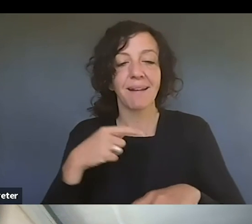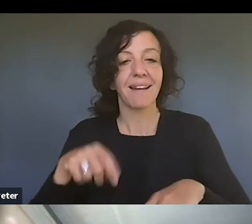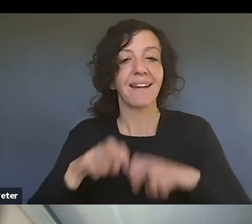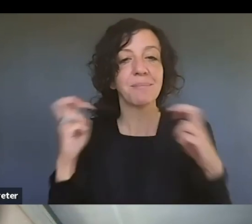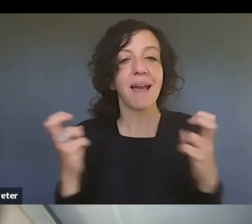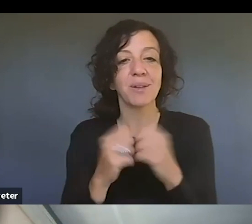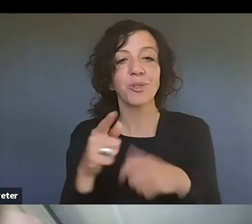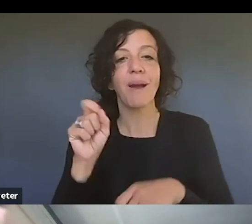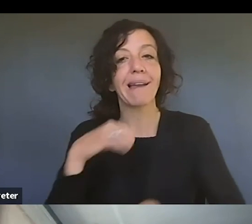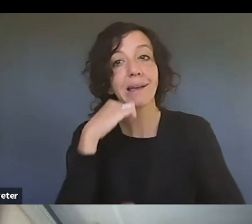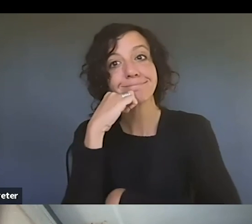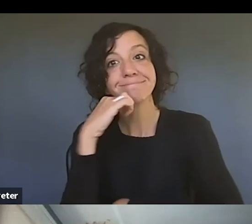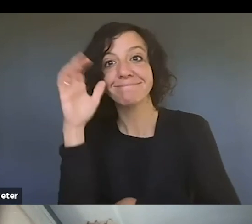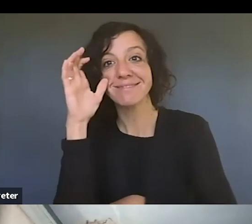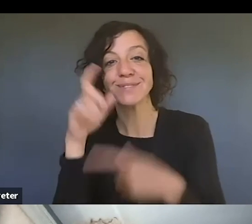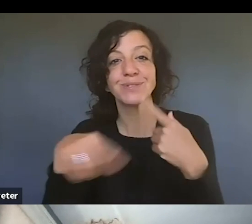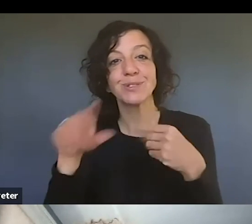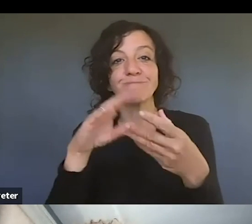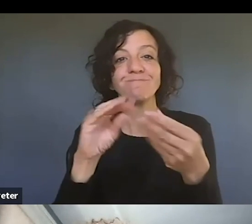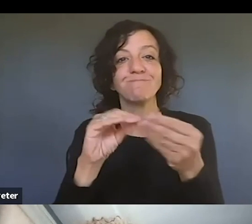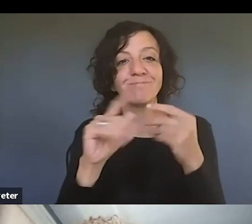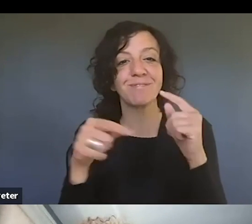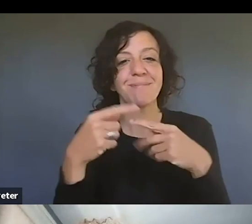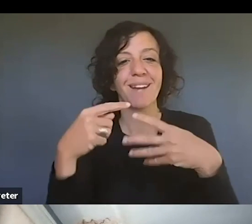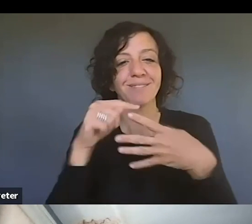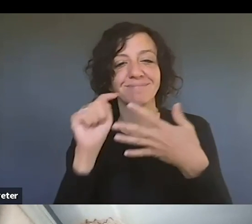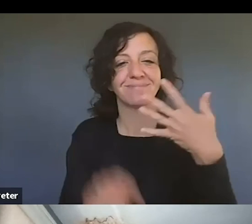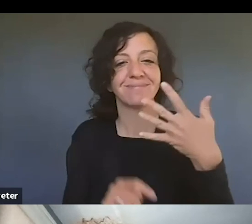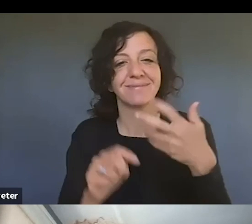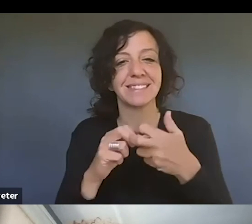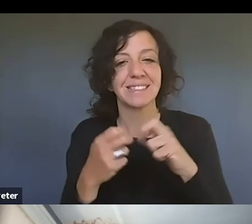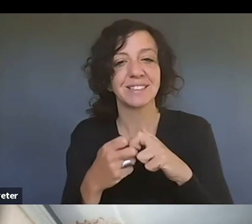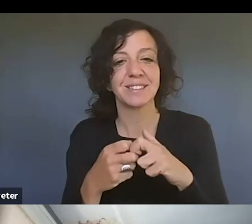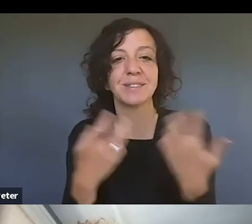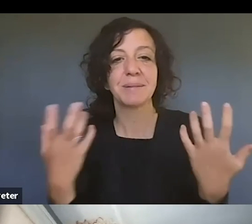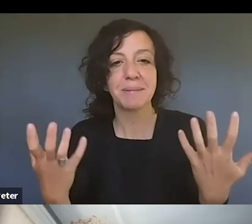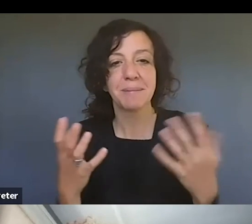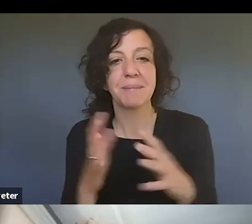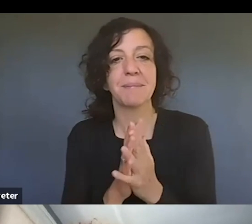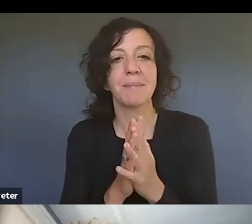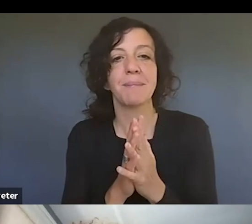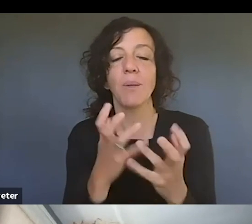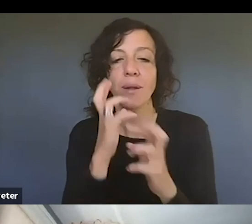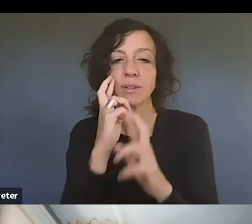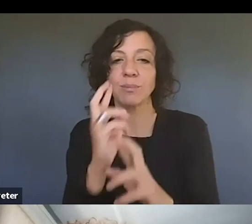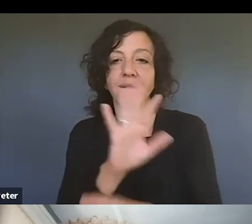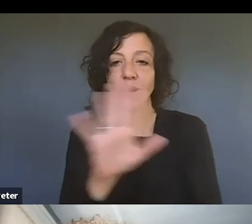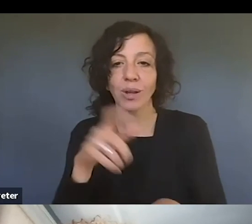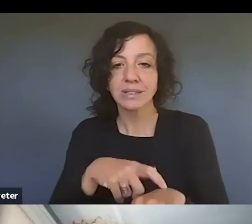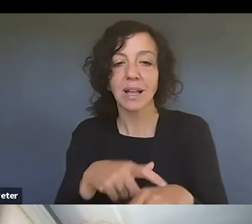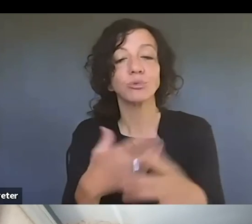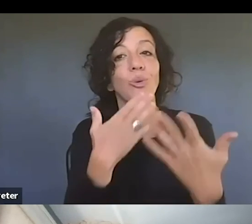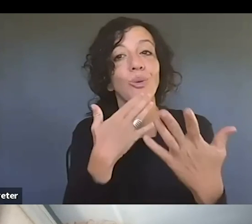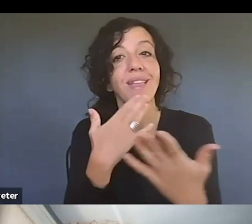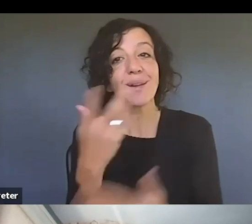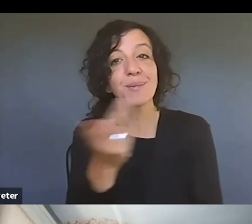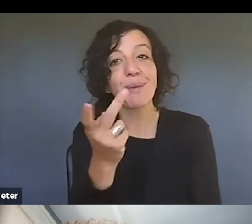listen to you guys just kind of talk about these issues um but i want to be respectful of your time so i want to thank